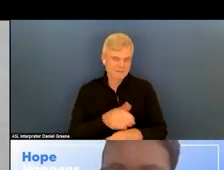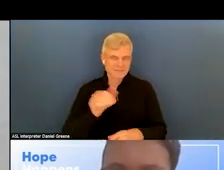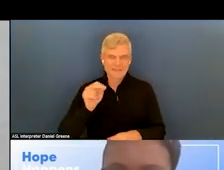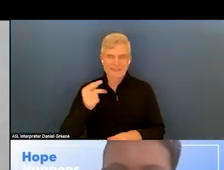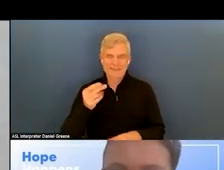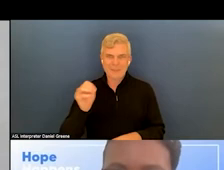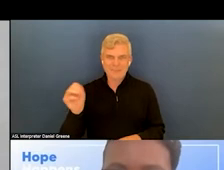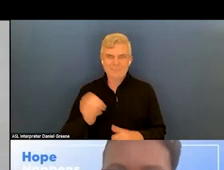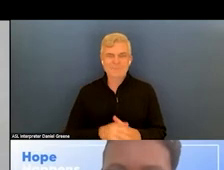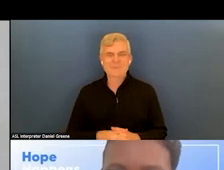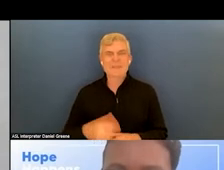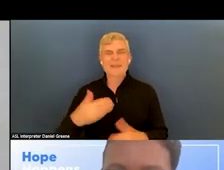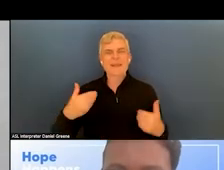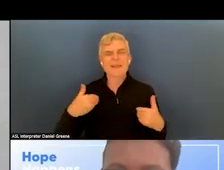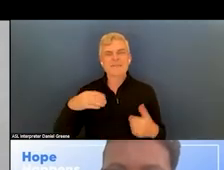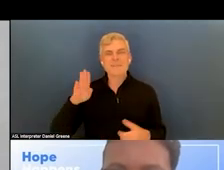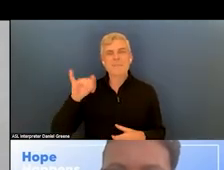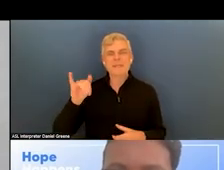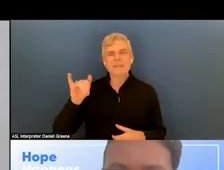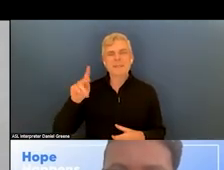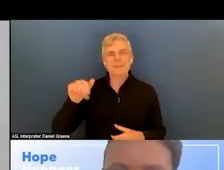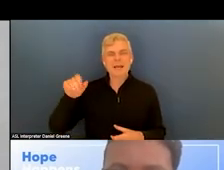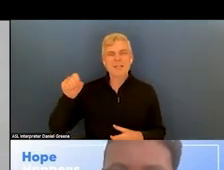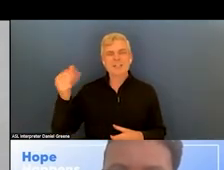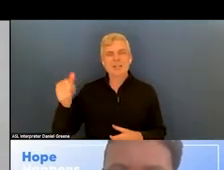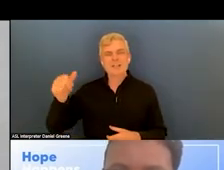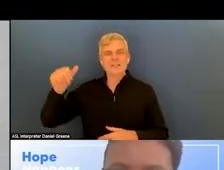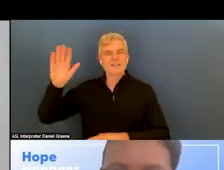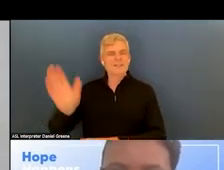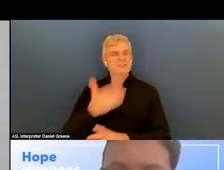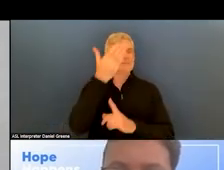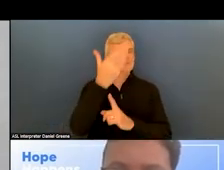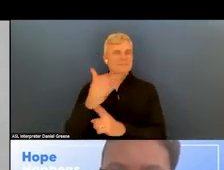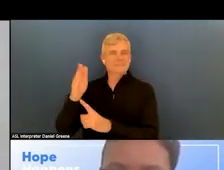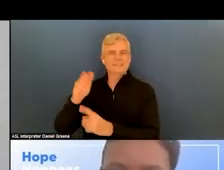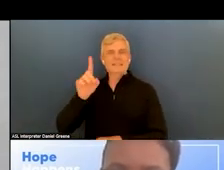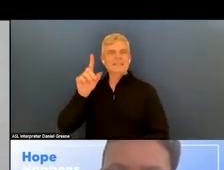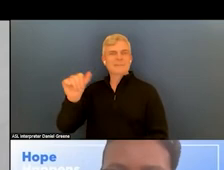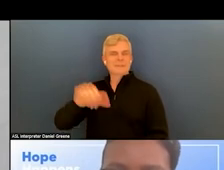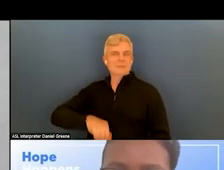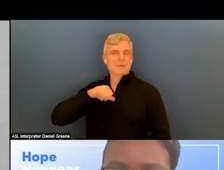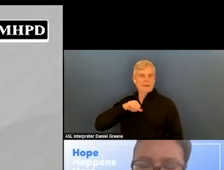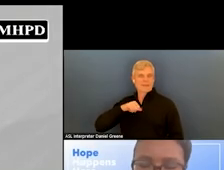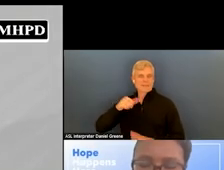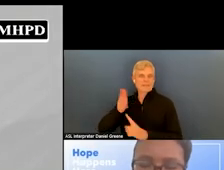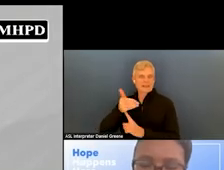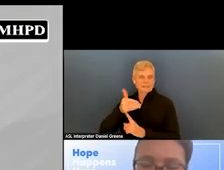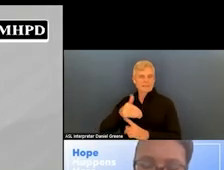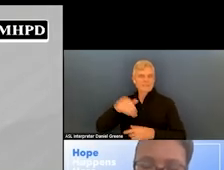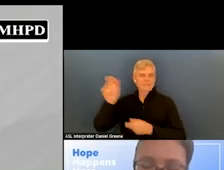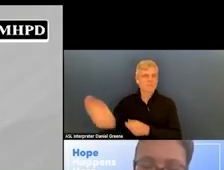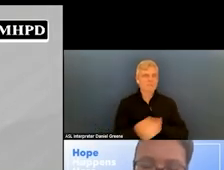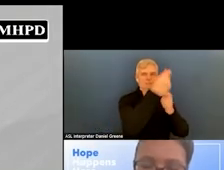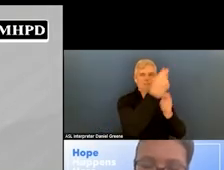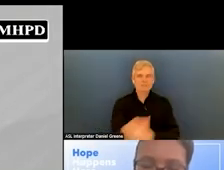Bipasha waving the flag, disability pride flag, because it's disability month. I mean, you know, we just,